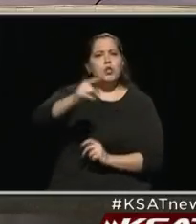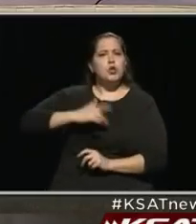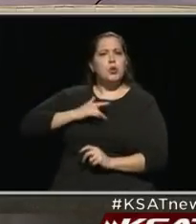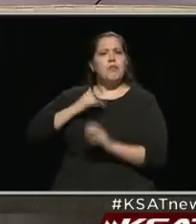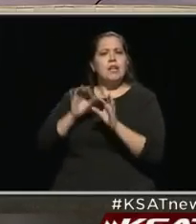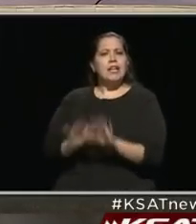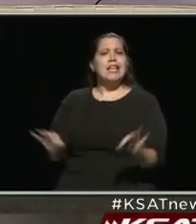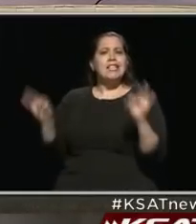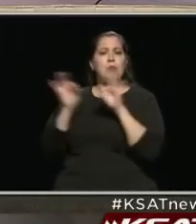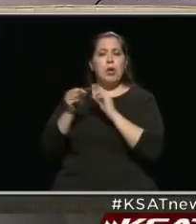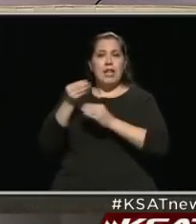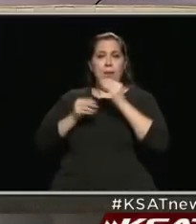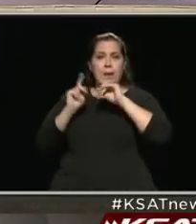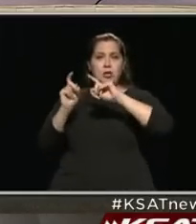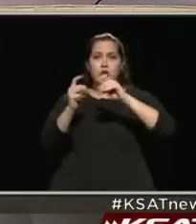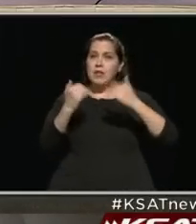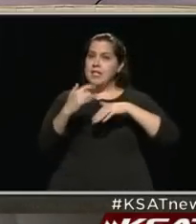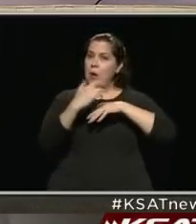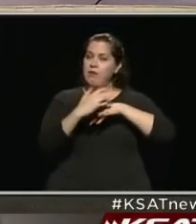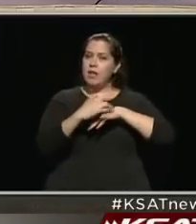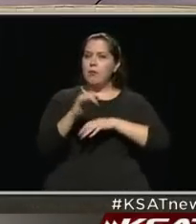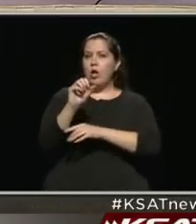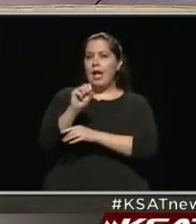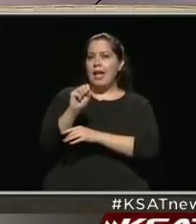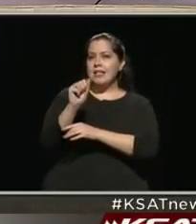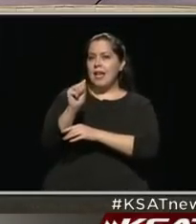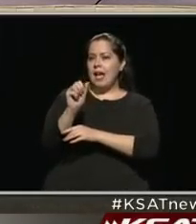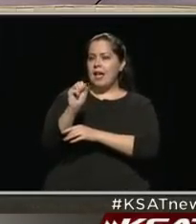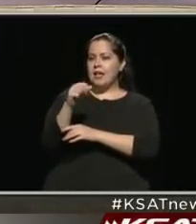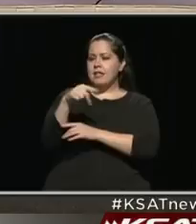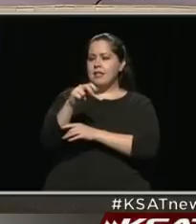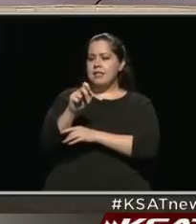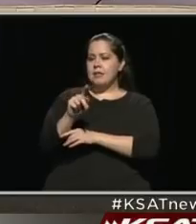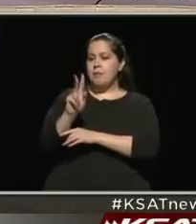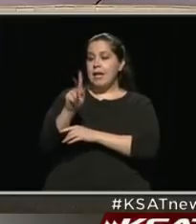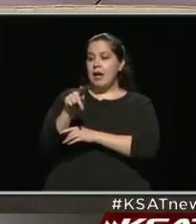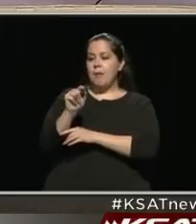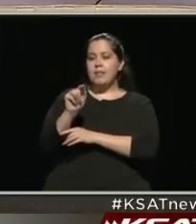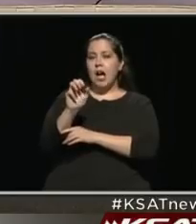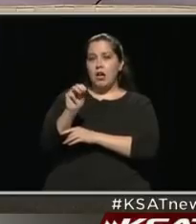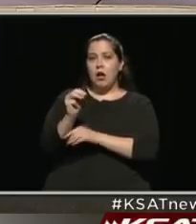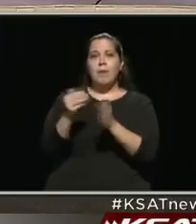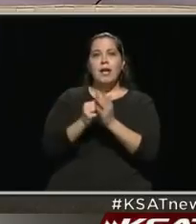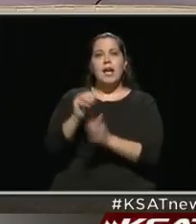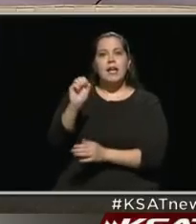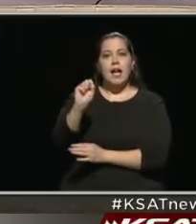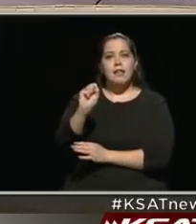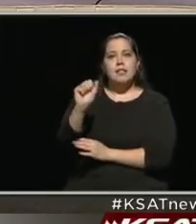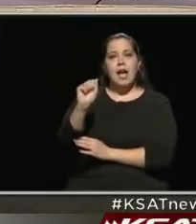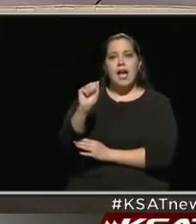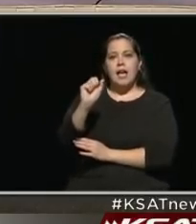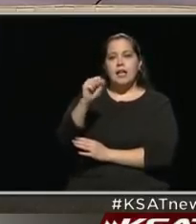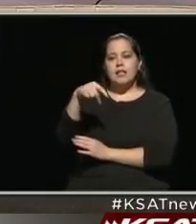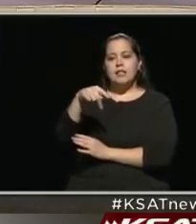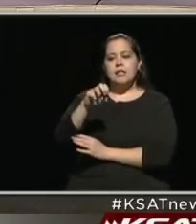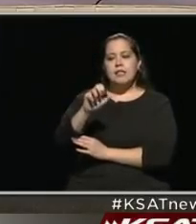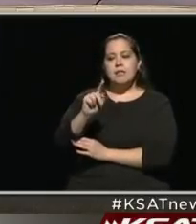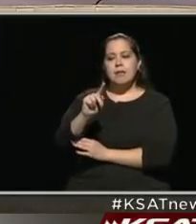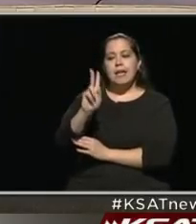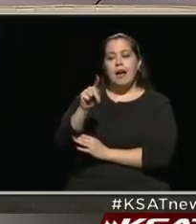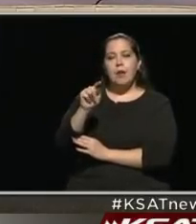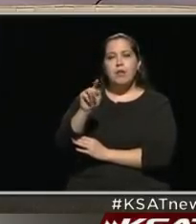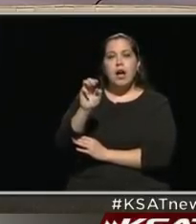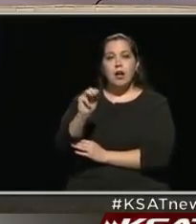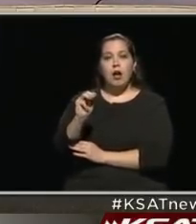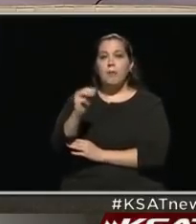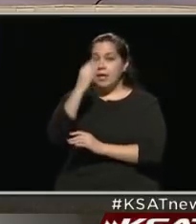you. The budget survey is now up on saspeakup.com, and that's, again, saspeakup.com. As far as